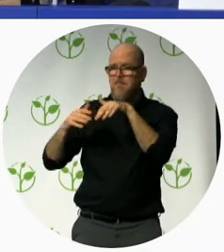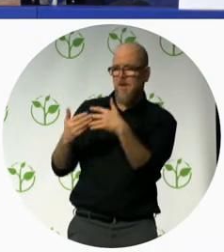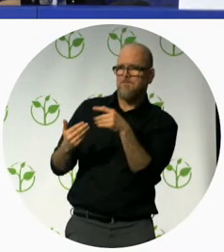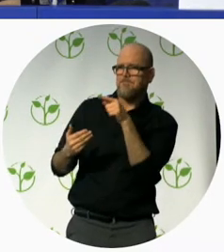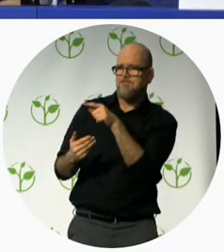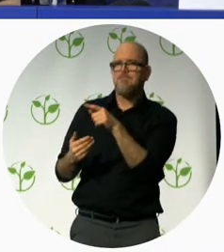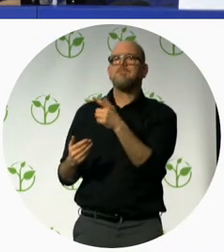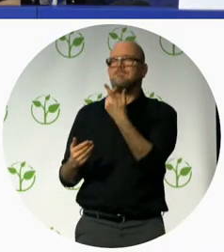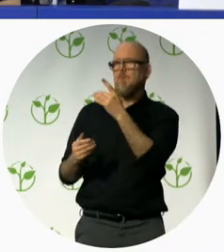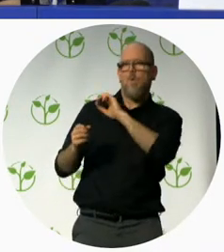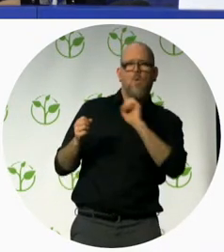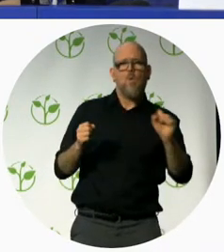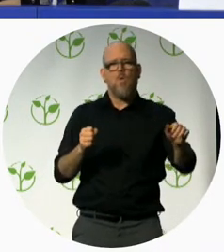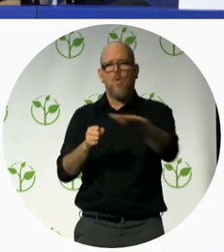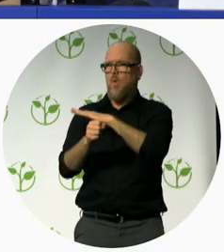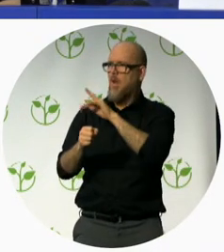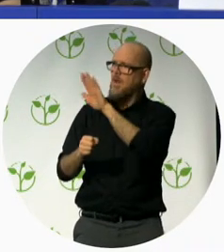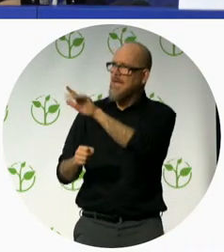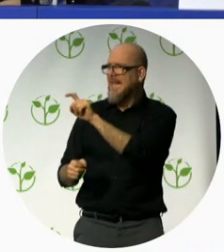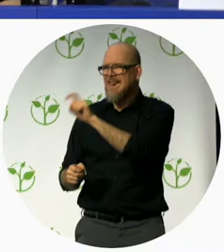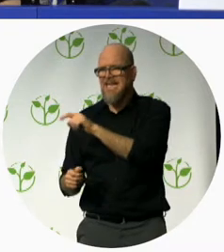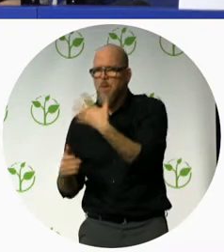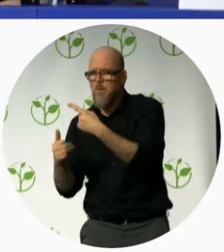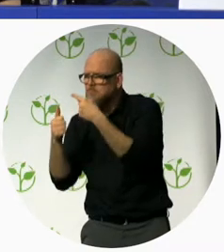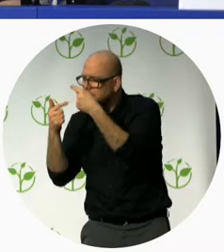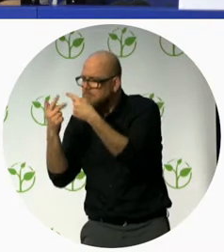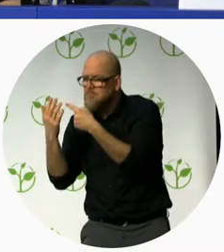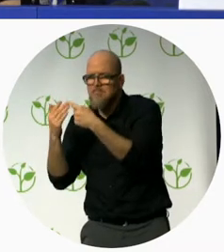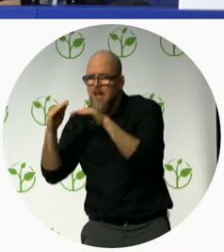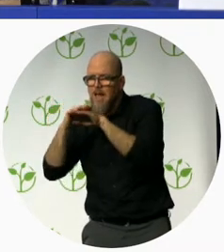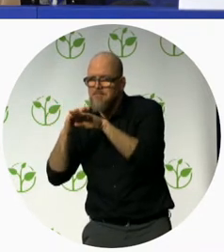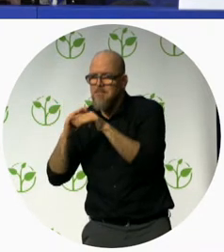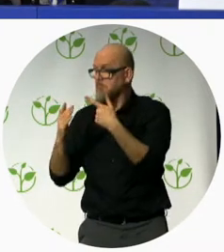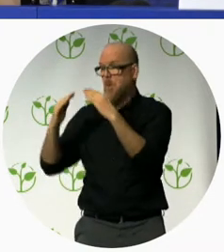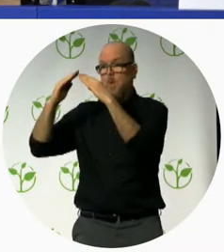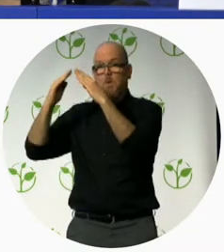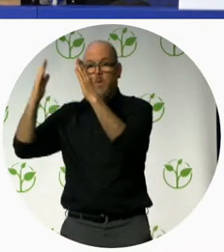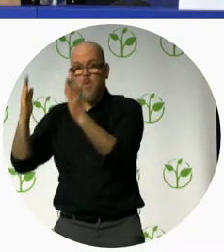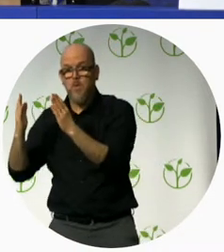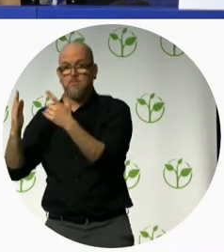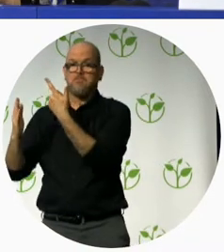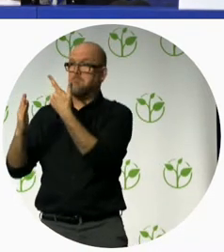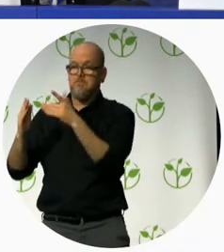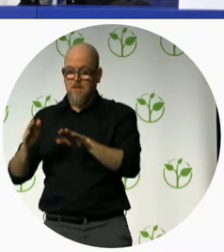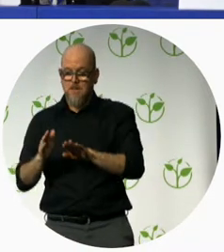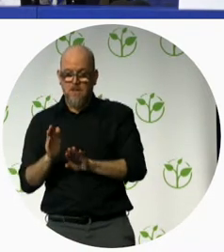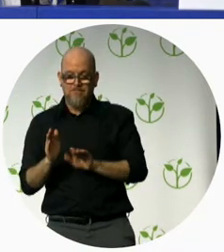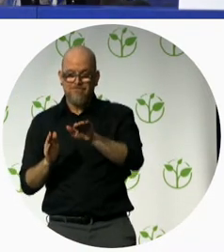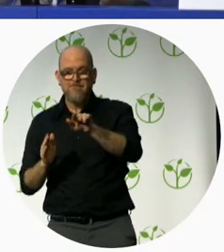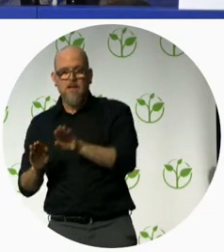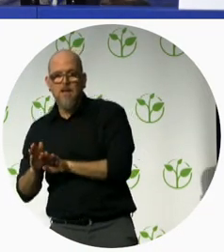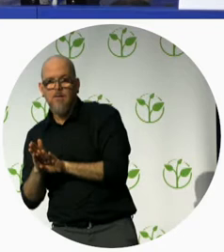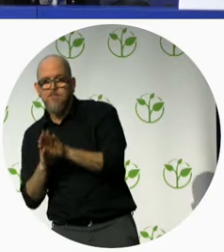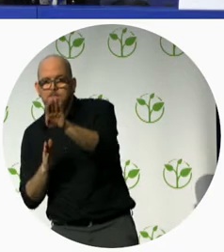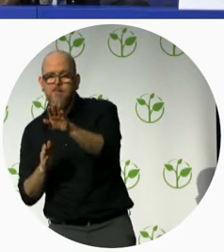and other medical equipment this is despite the fact that there was no relevant regulation by the Ministry of Health in Israel